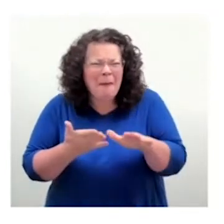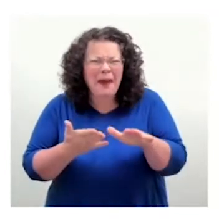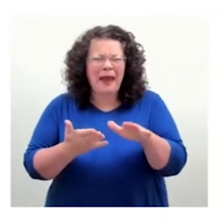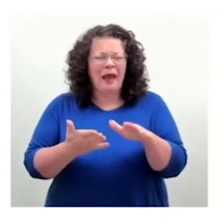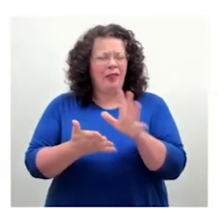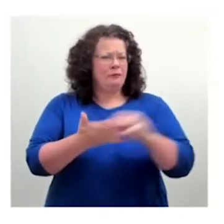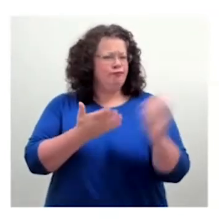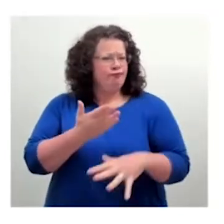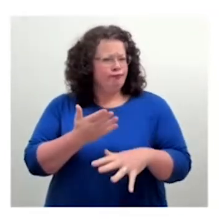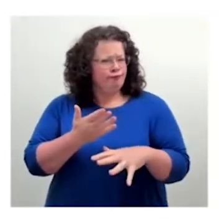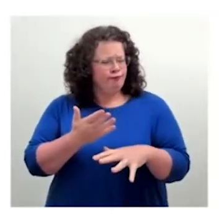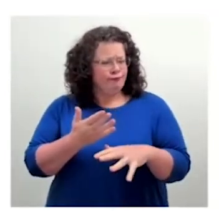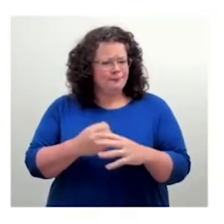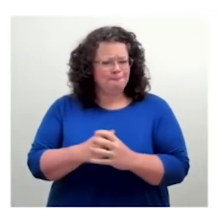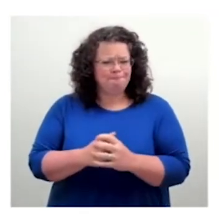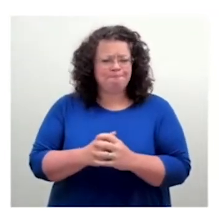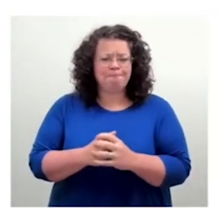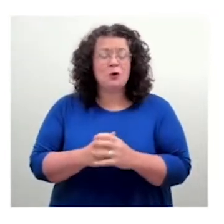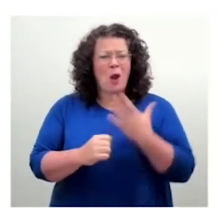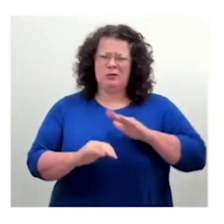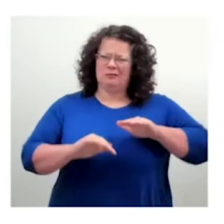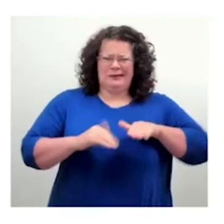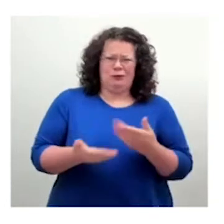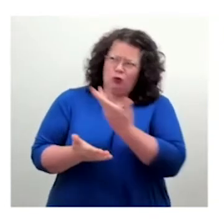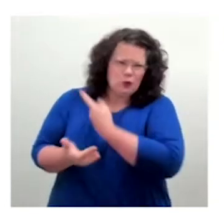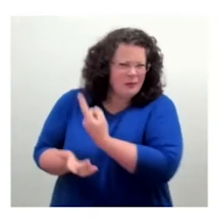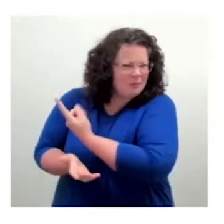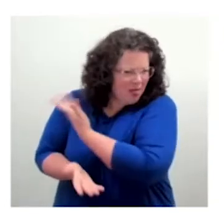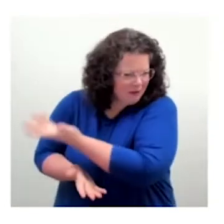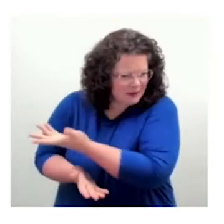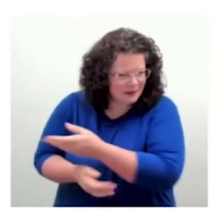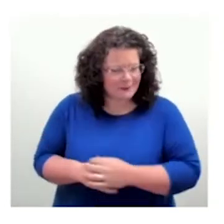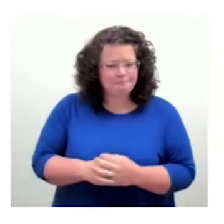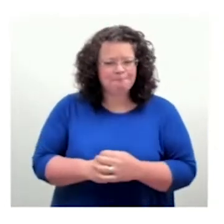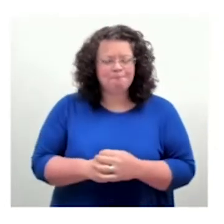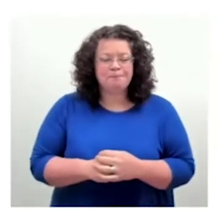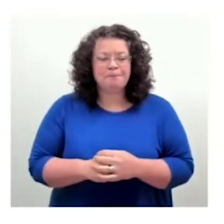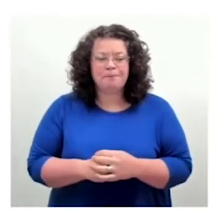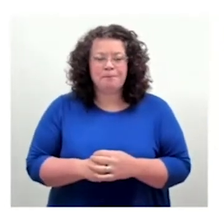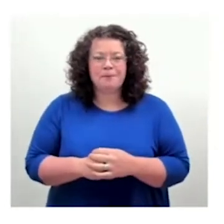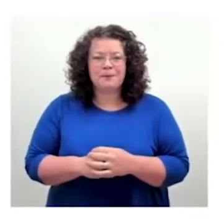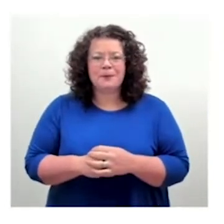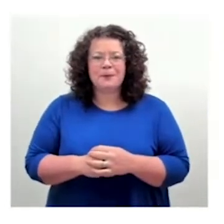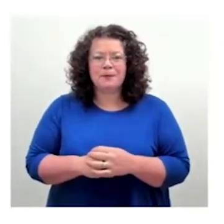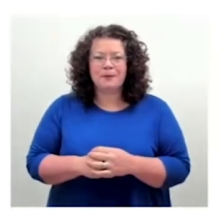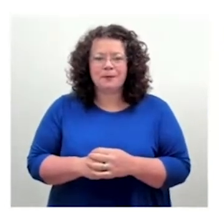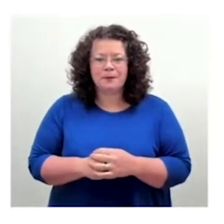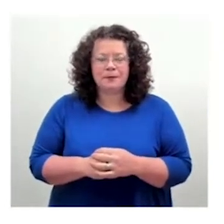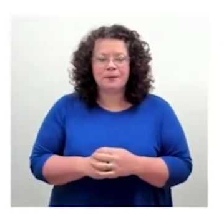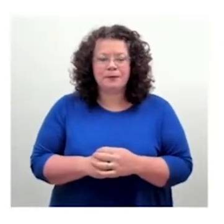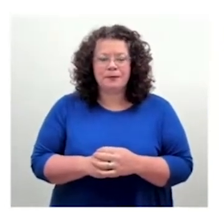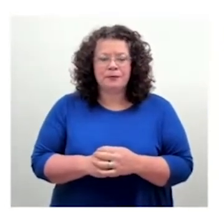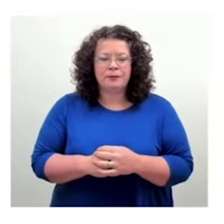David's going to go first, so he'll tell you a bit about himself, and then take you through the process that they went through at the BBC.